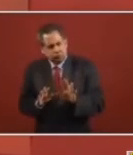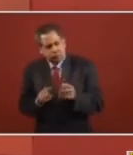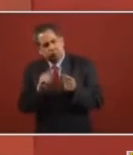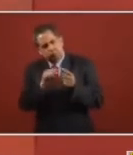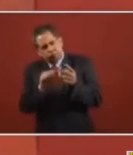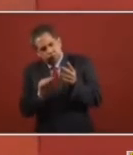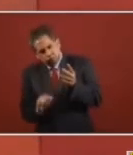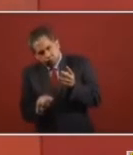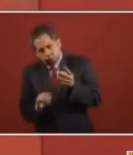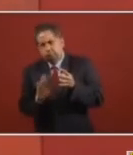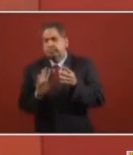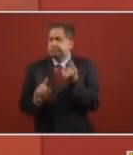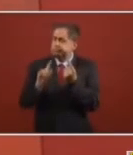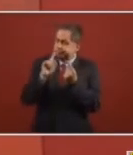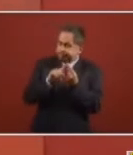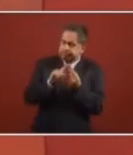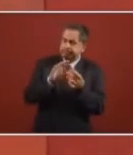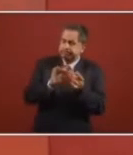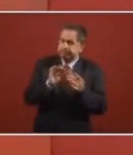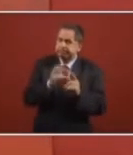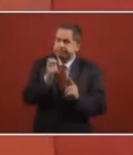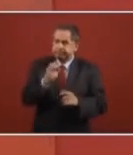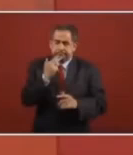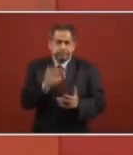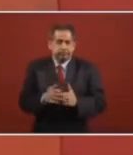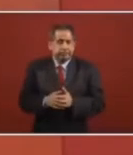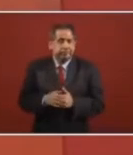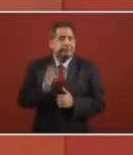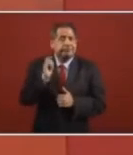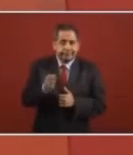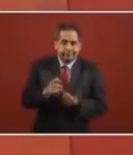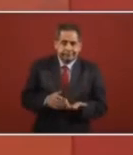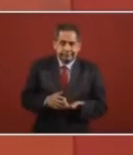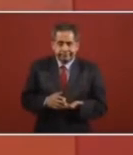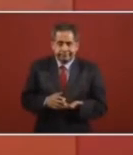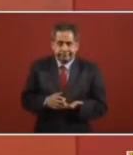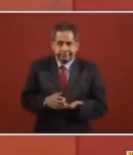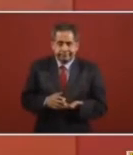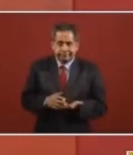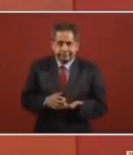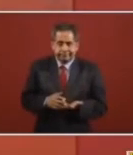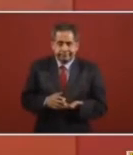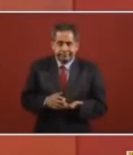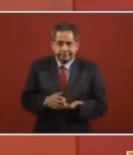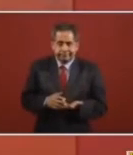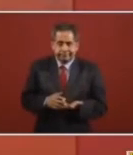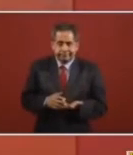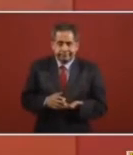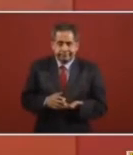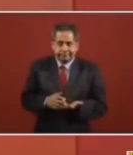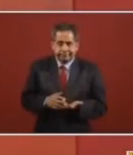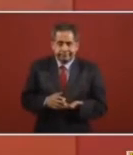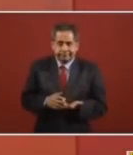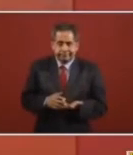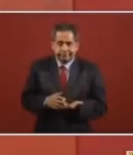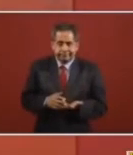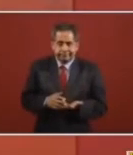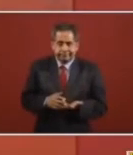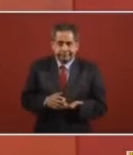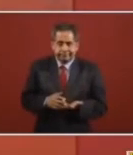Es lo que provocó. El que se desate. Es lo que provocó.